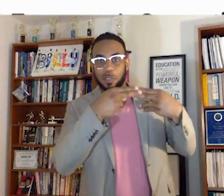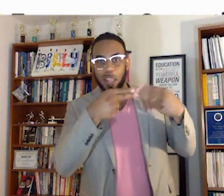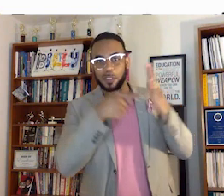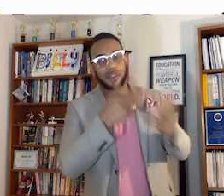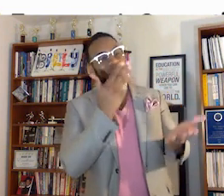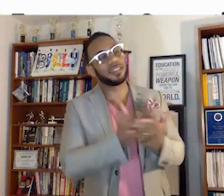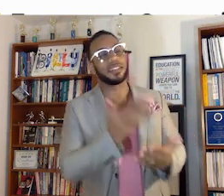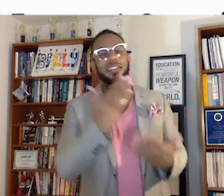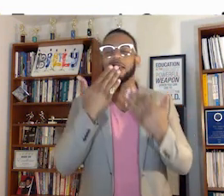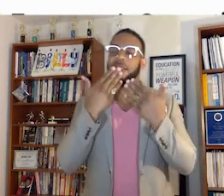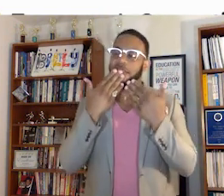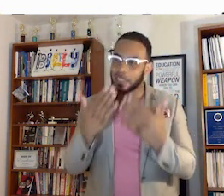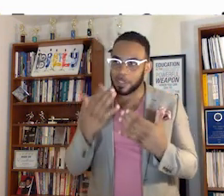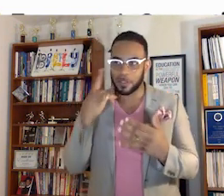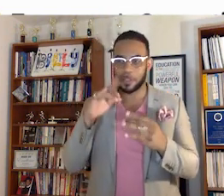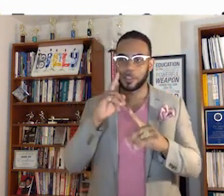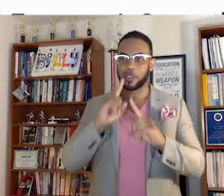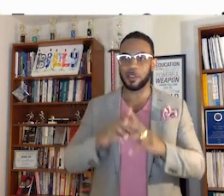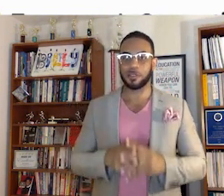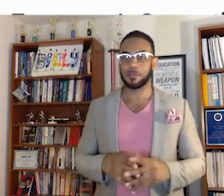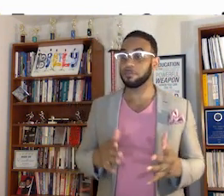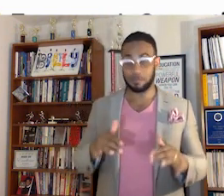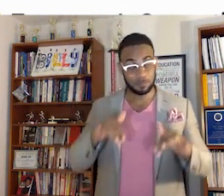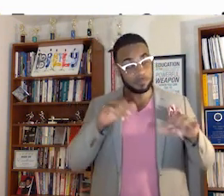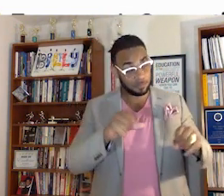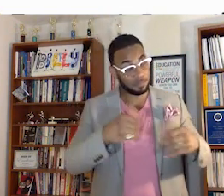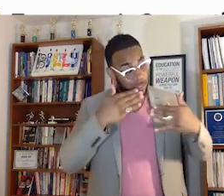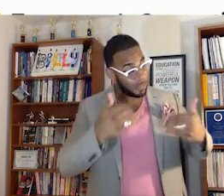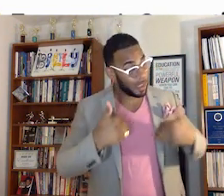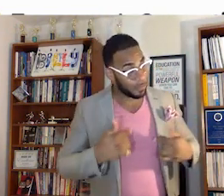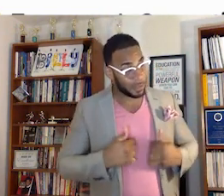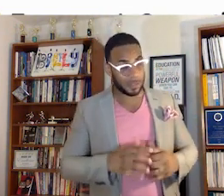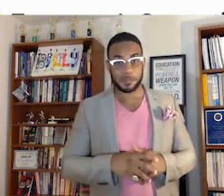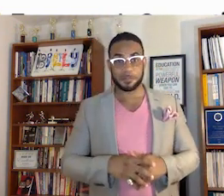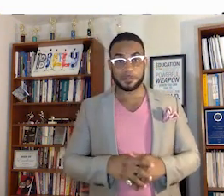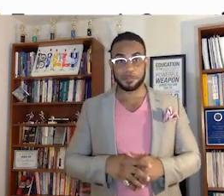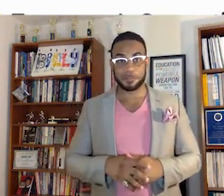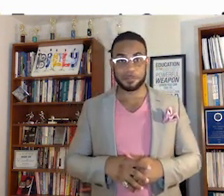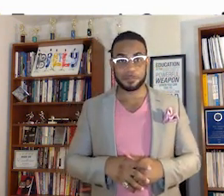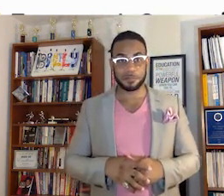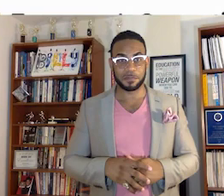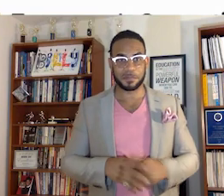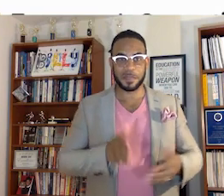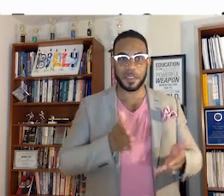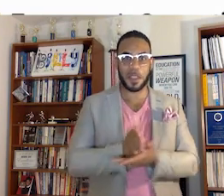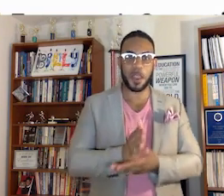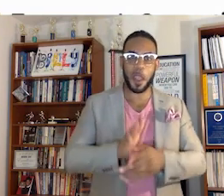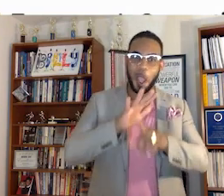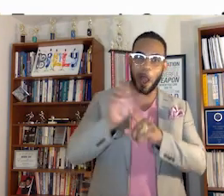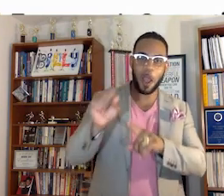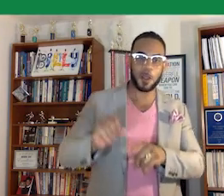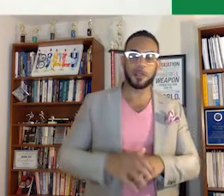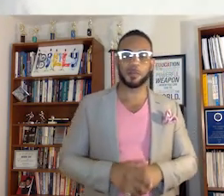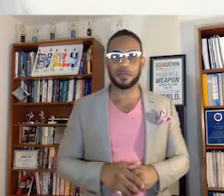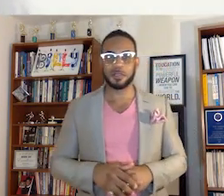show it. Thank you so much for this talk. Yeah. Thanks for having me. All right. Awesome. Awesome.